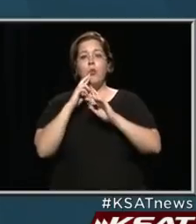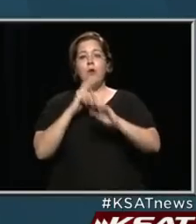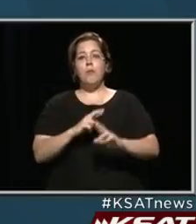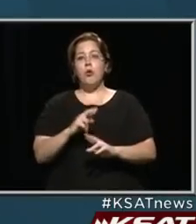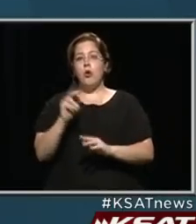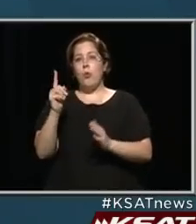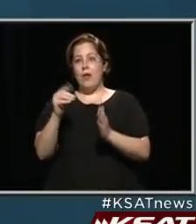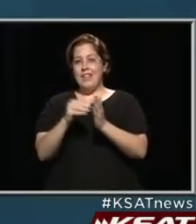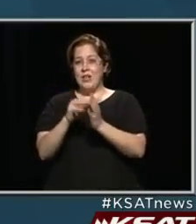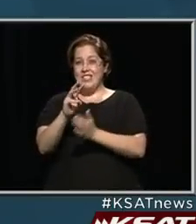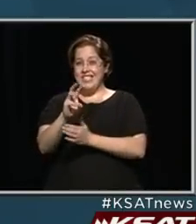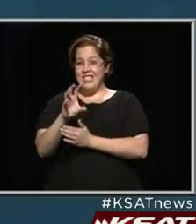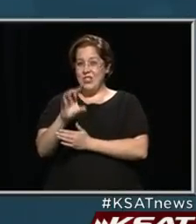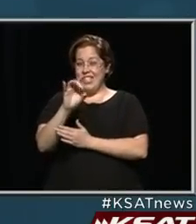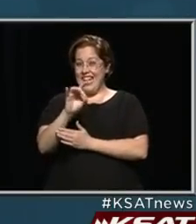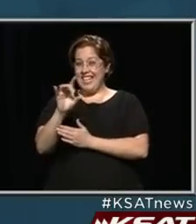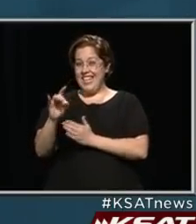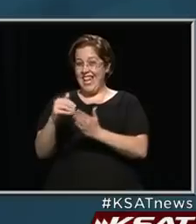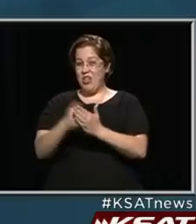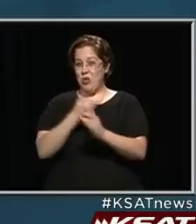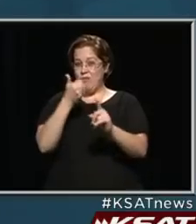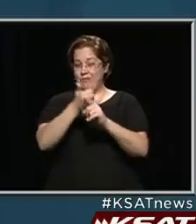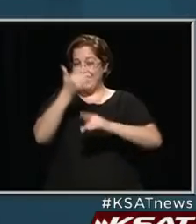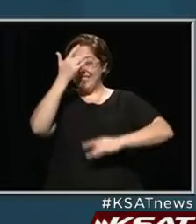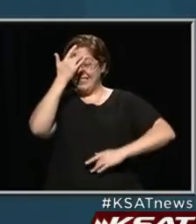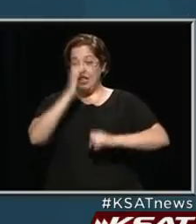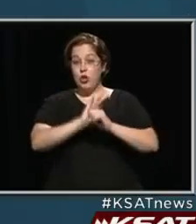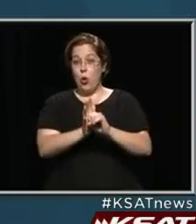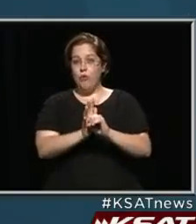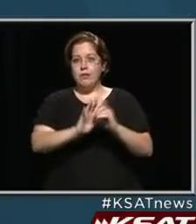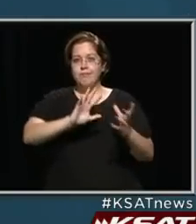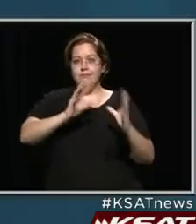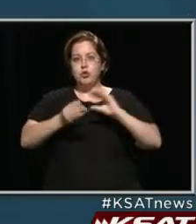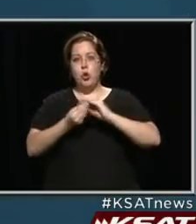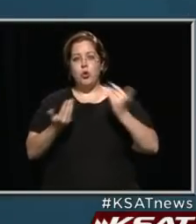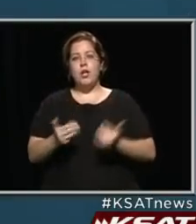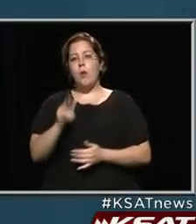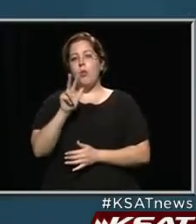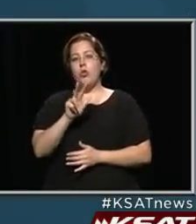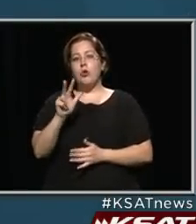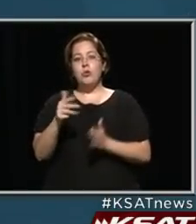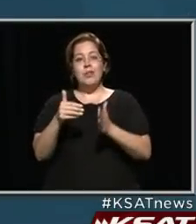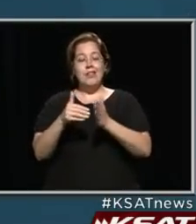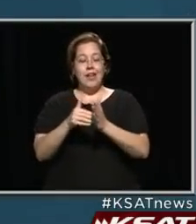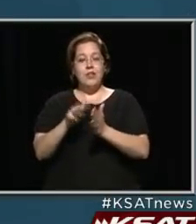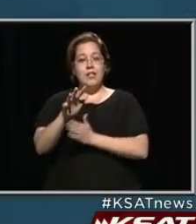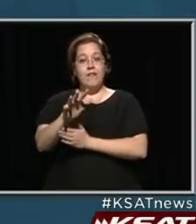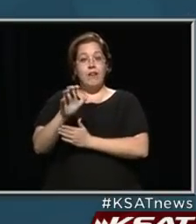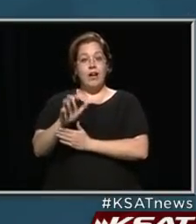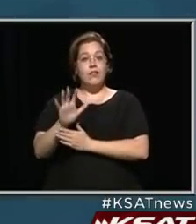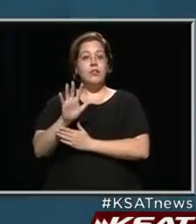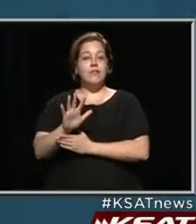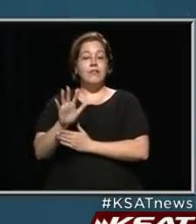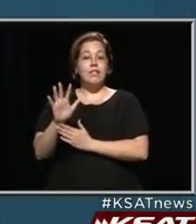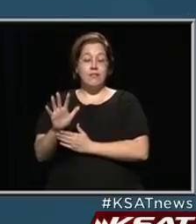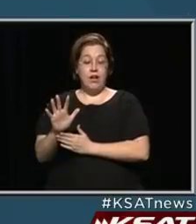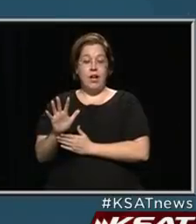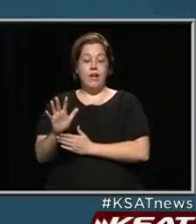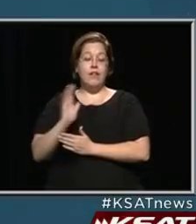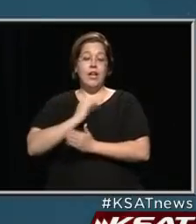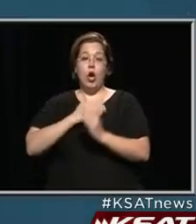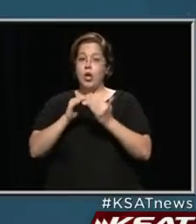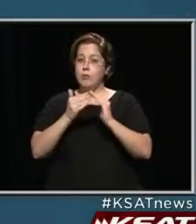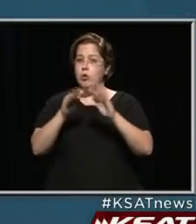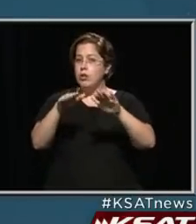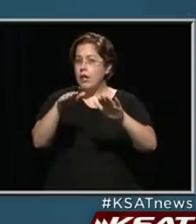1688 new cases of COVID-19. which brings our total to 33,555 in our community.